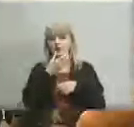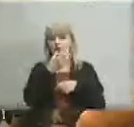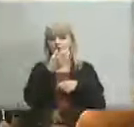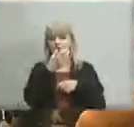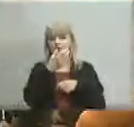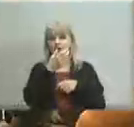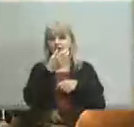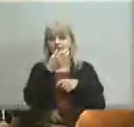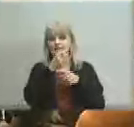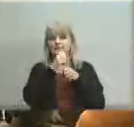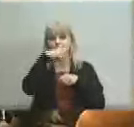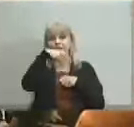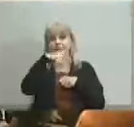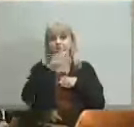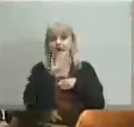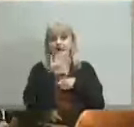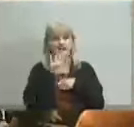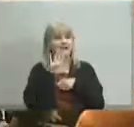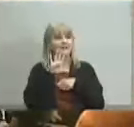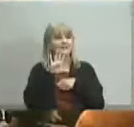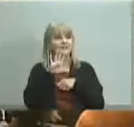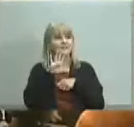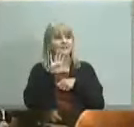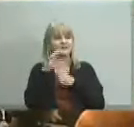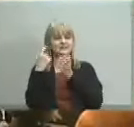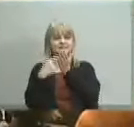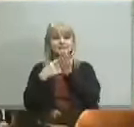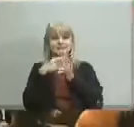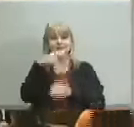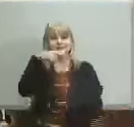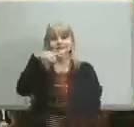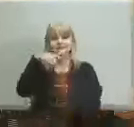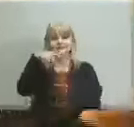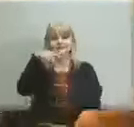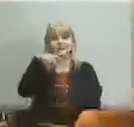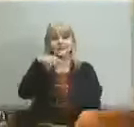p5 p5 p as in paul